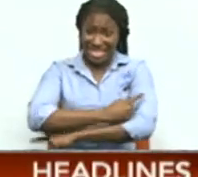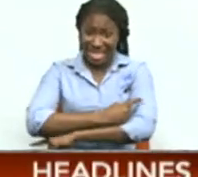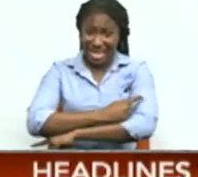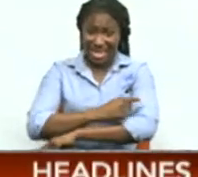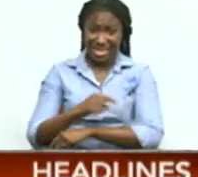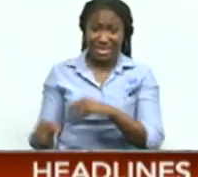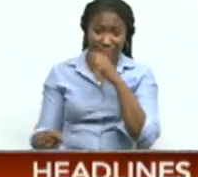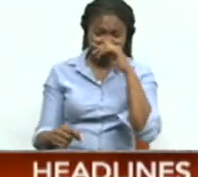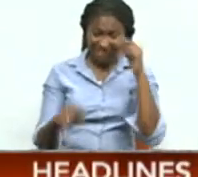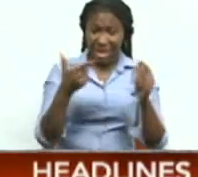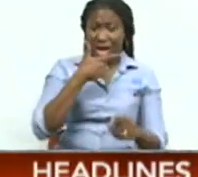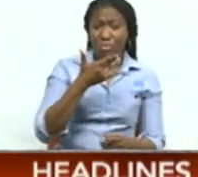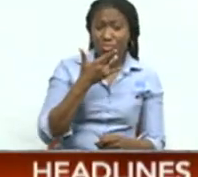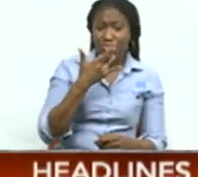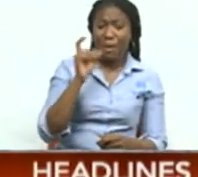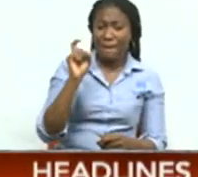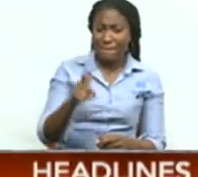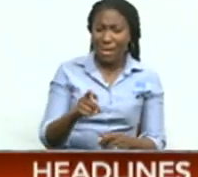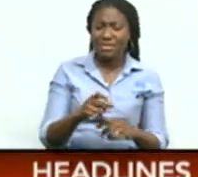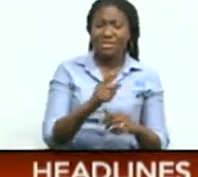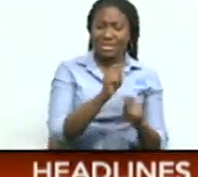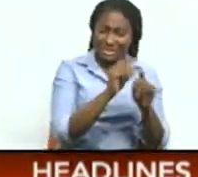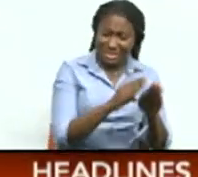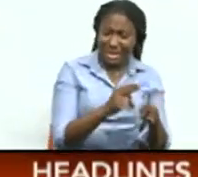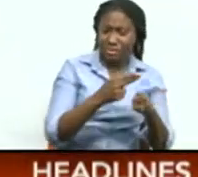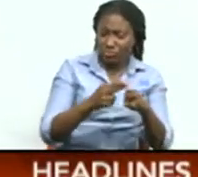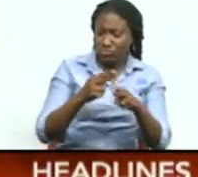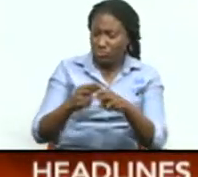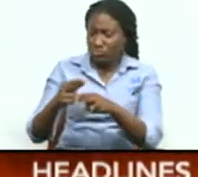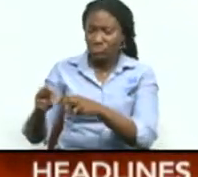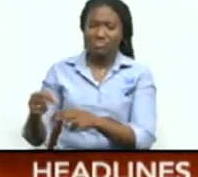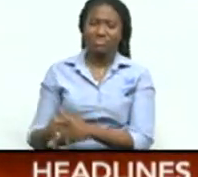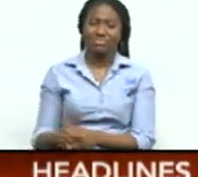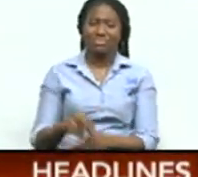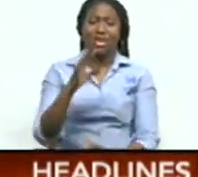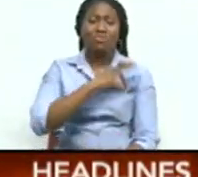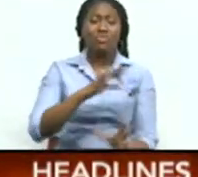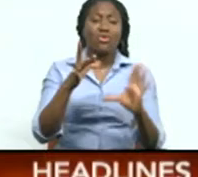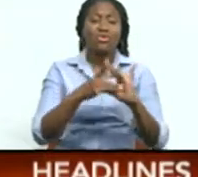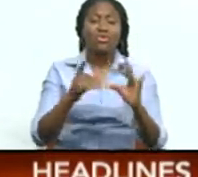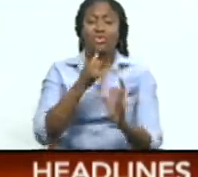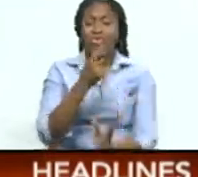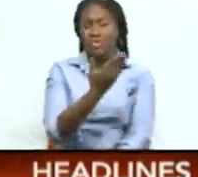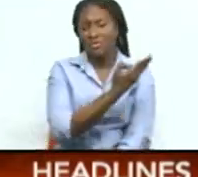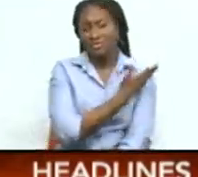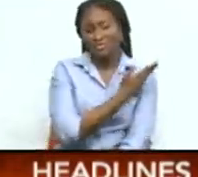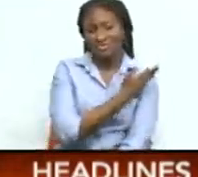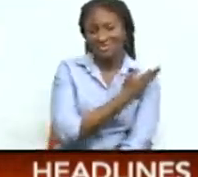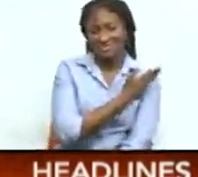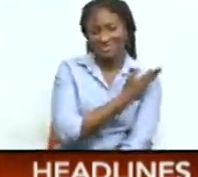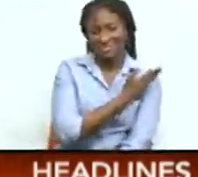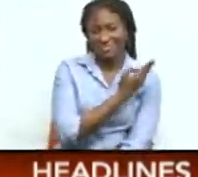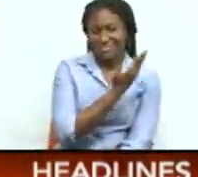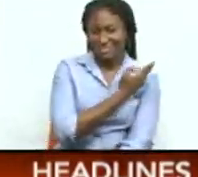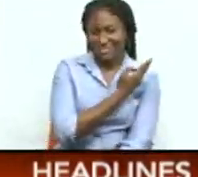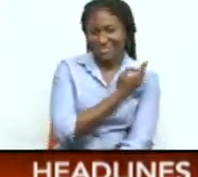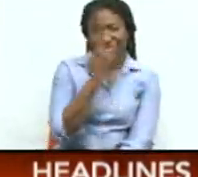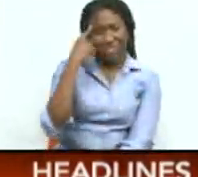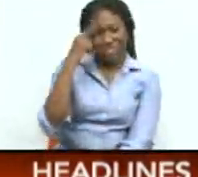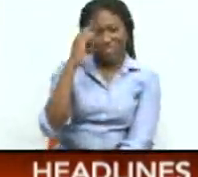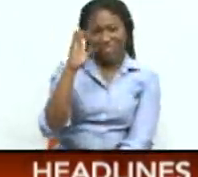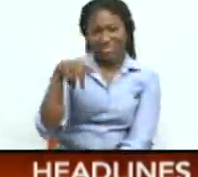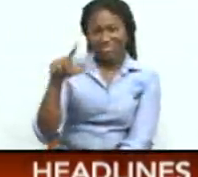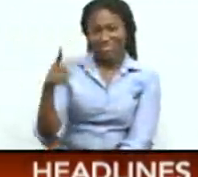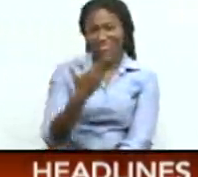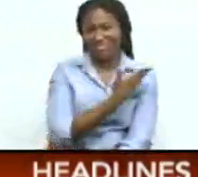one day. should be a continued assessment. The People Say, brought to you by Accel Health TT, the official